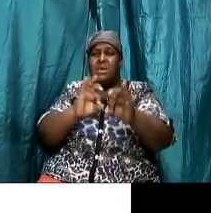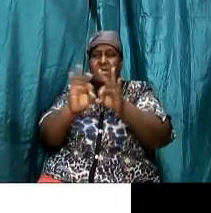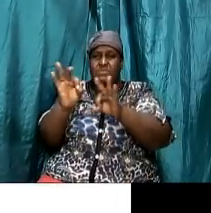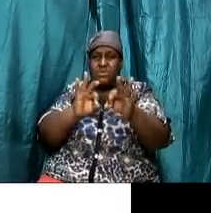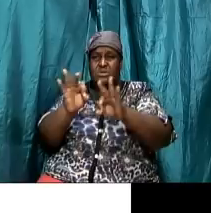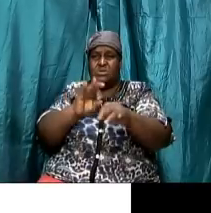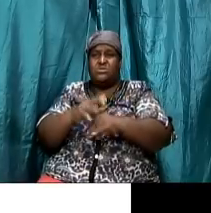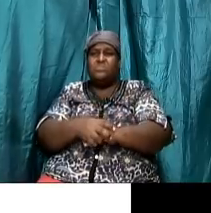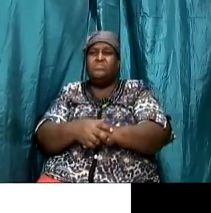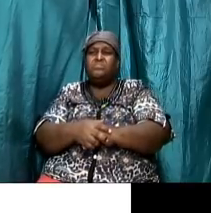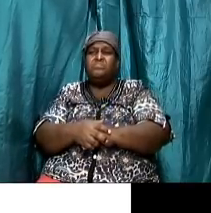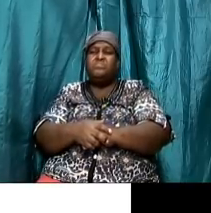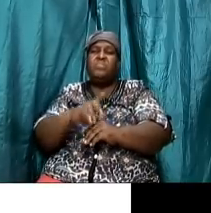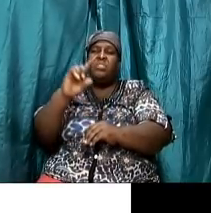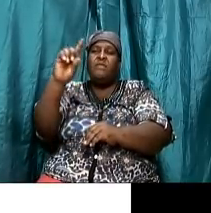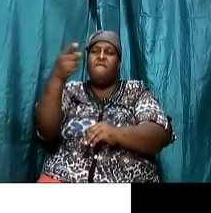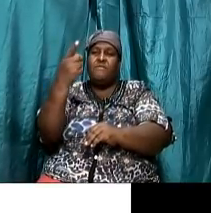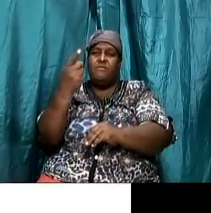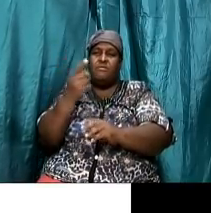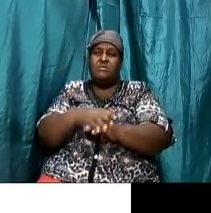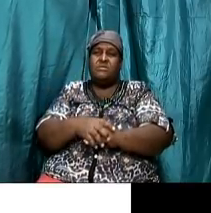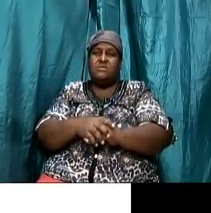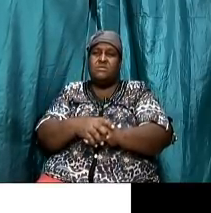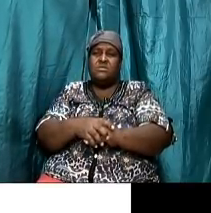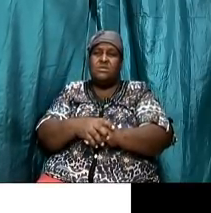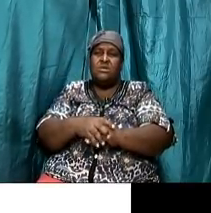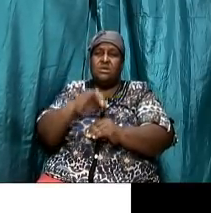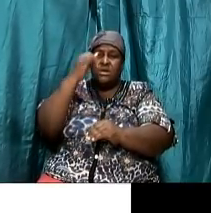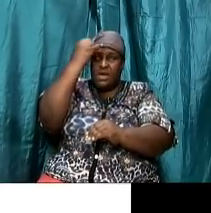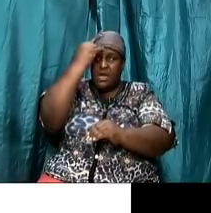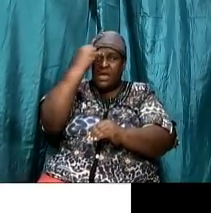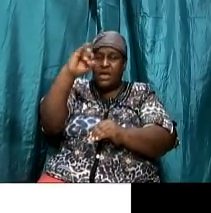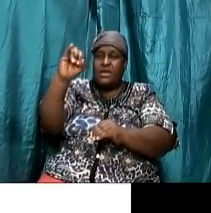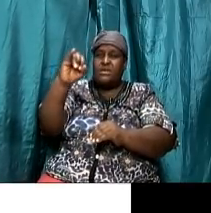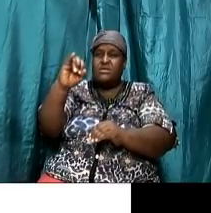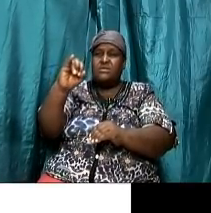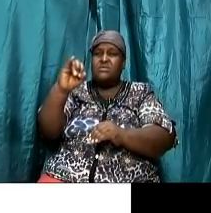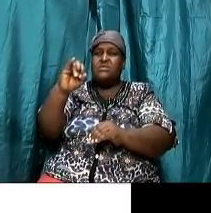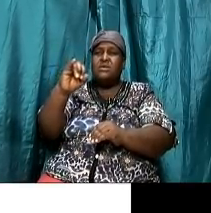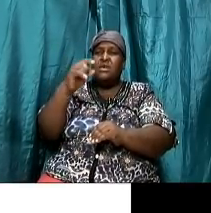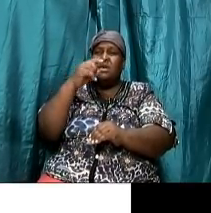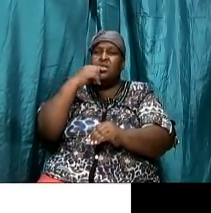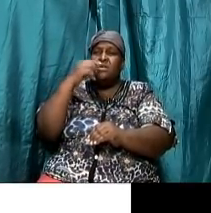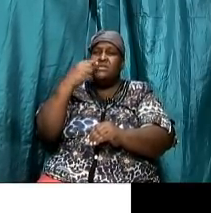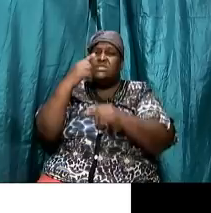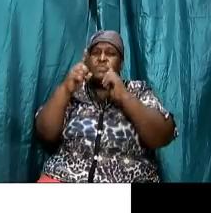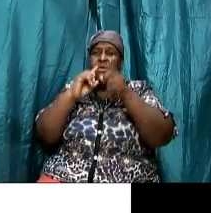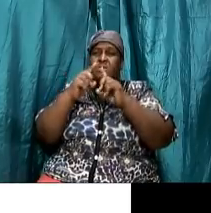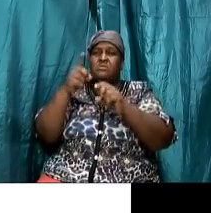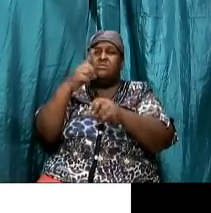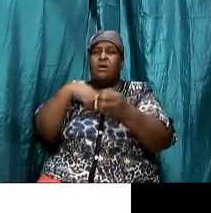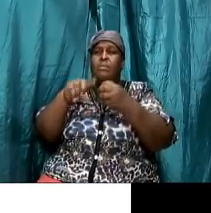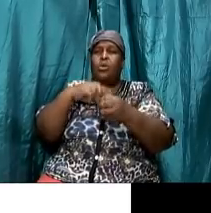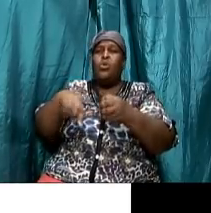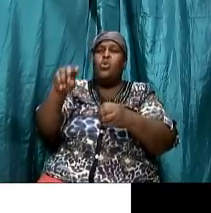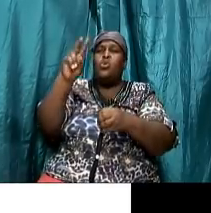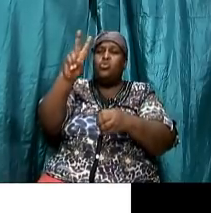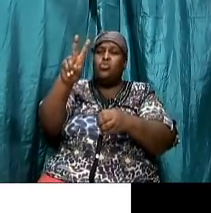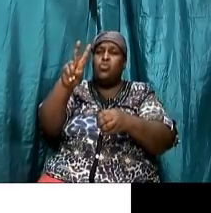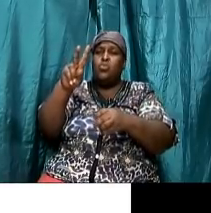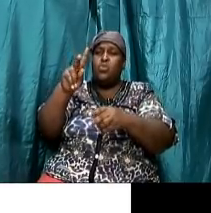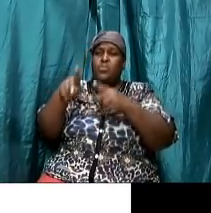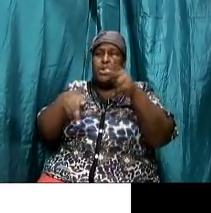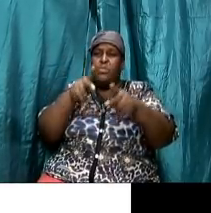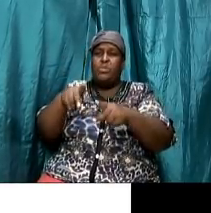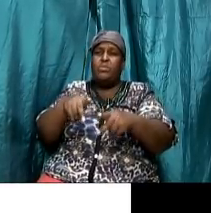firstly isaiah mentioned two group of people in that particular verse he mentions one